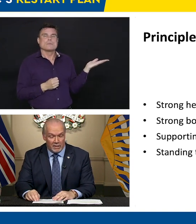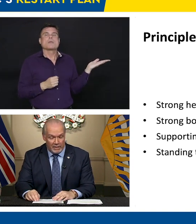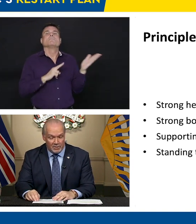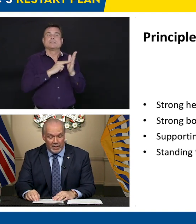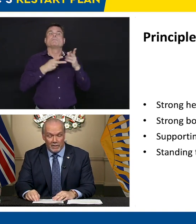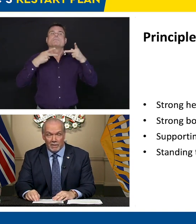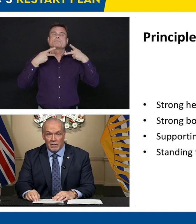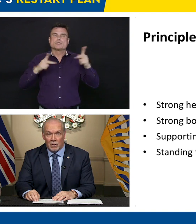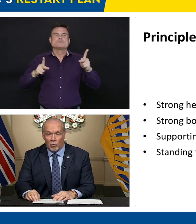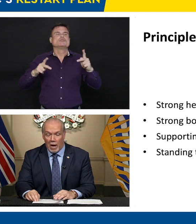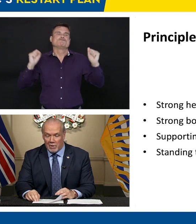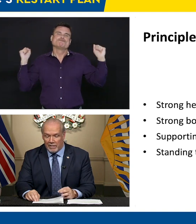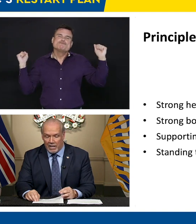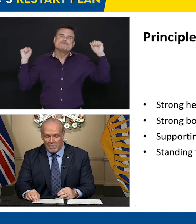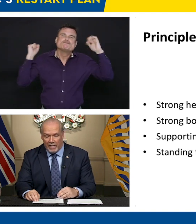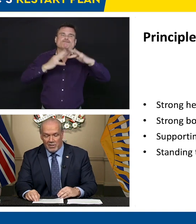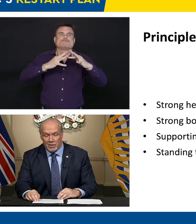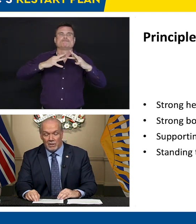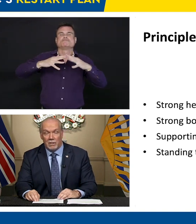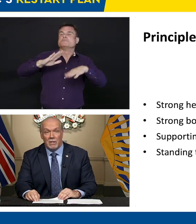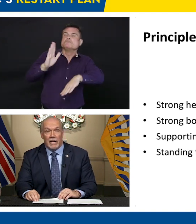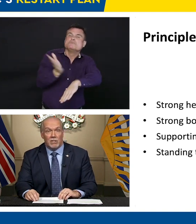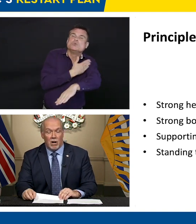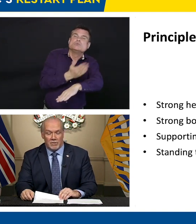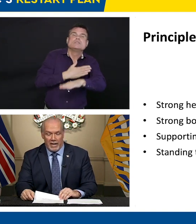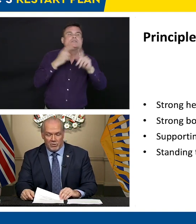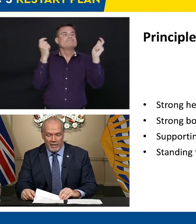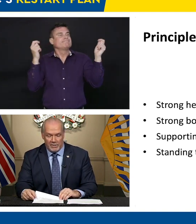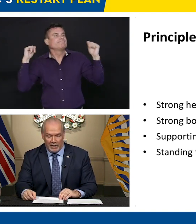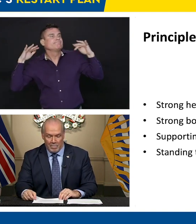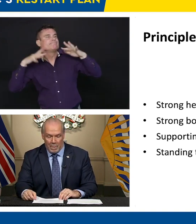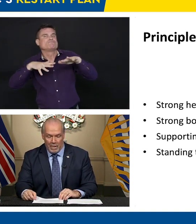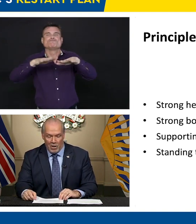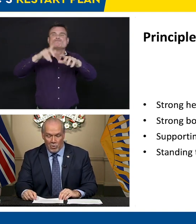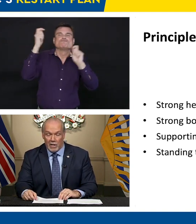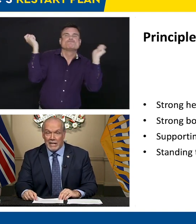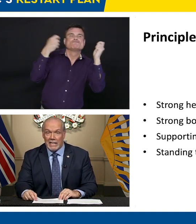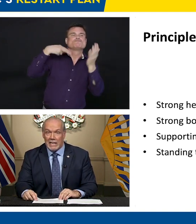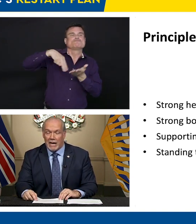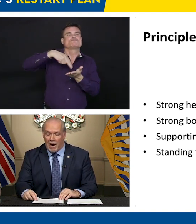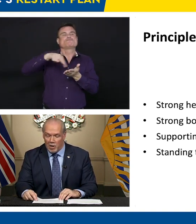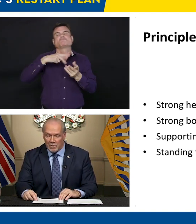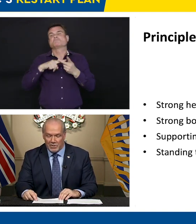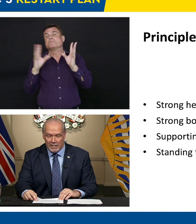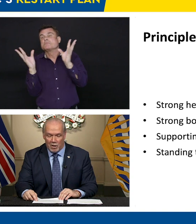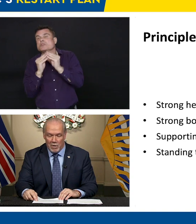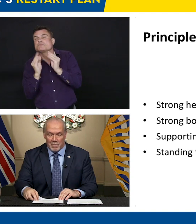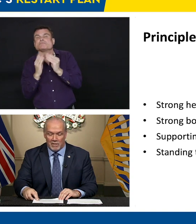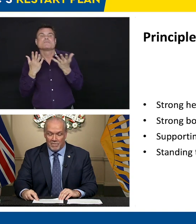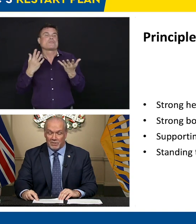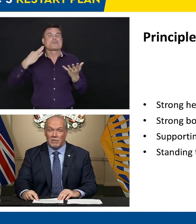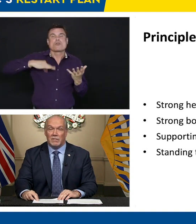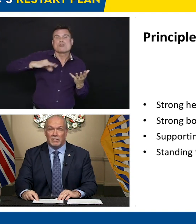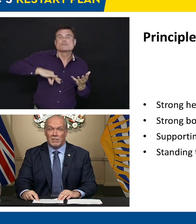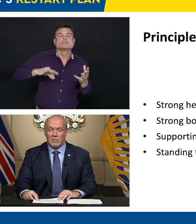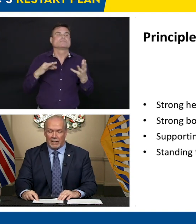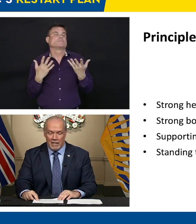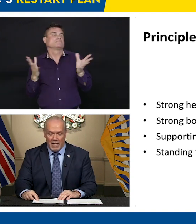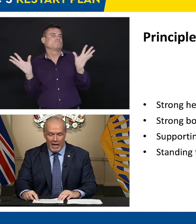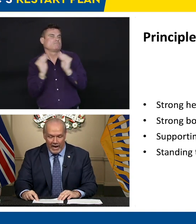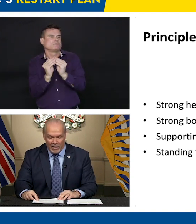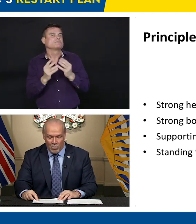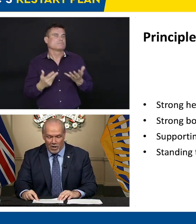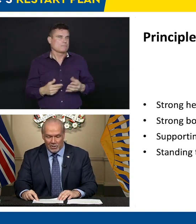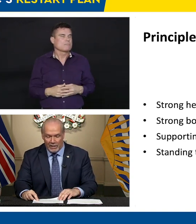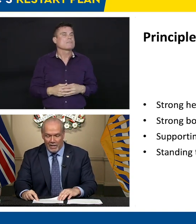large-scale testing, rapid identification, and contact tracing. We're going to need 100% commitment to physical distancing,